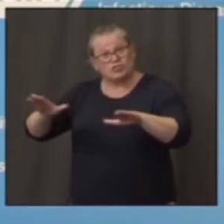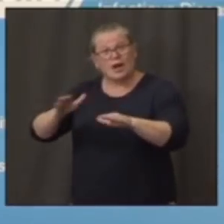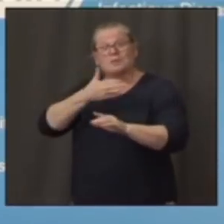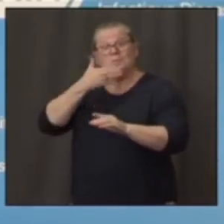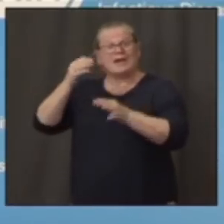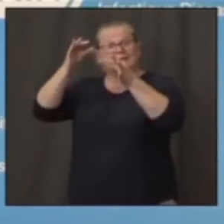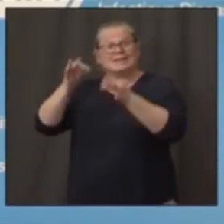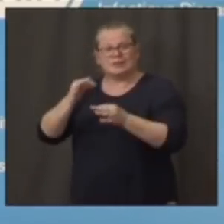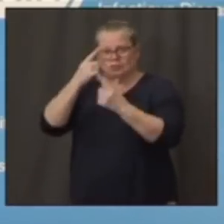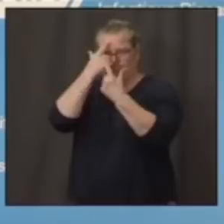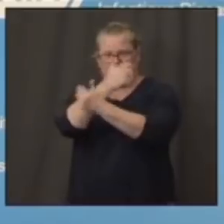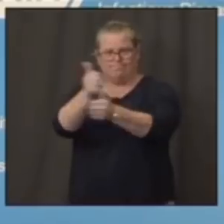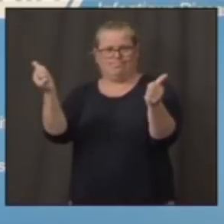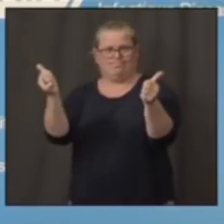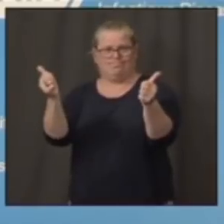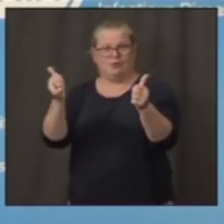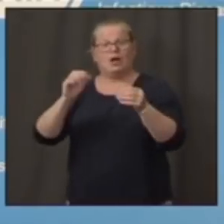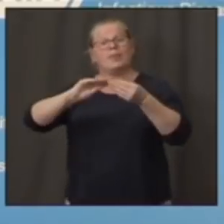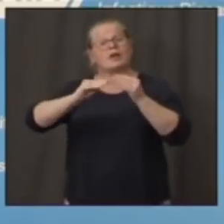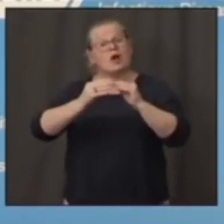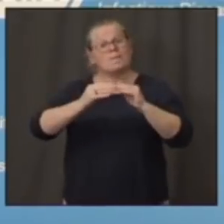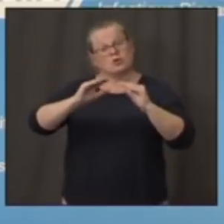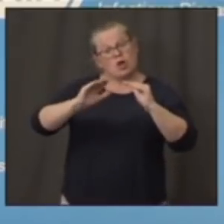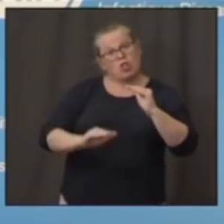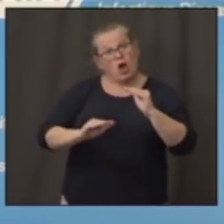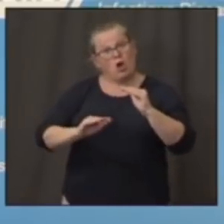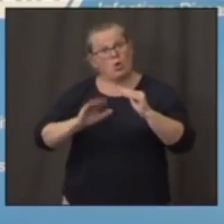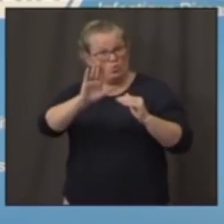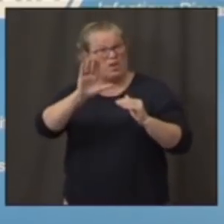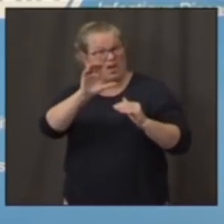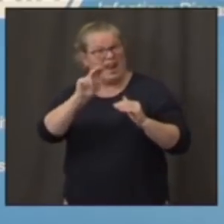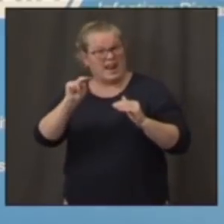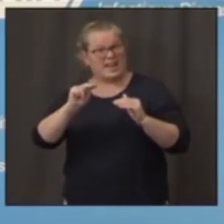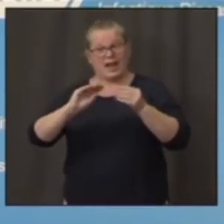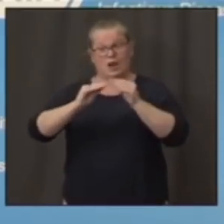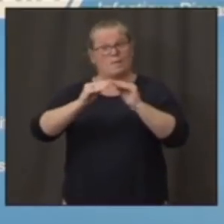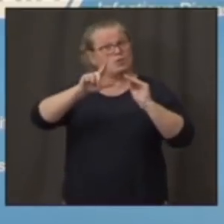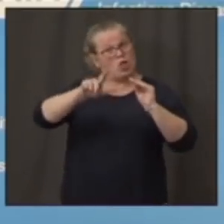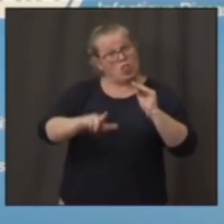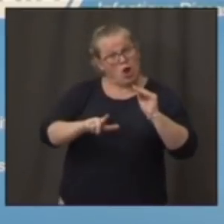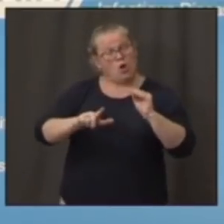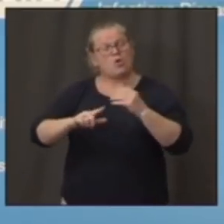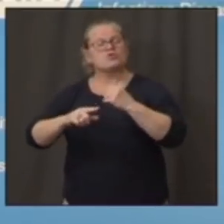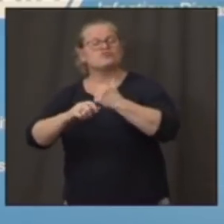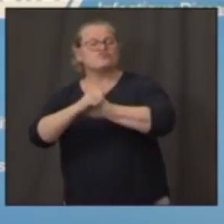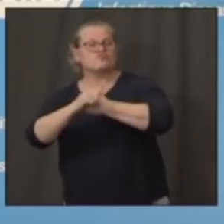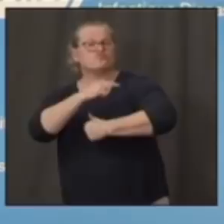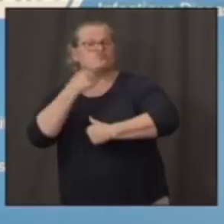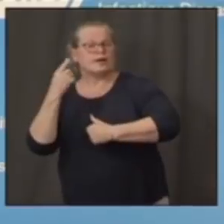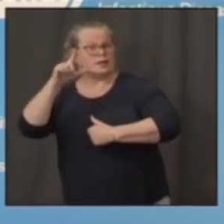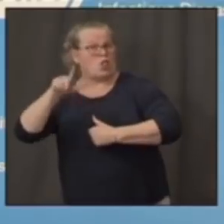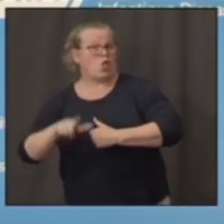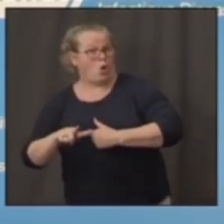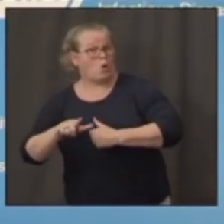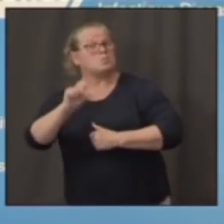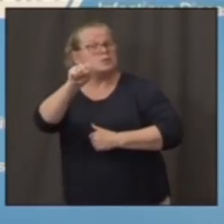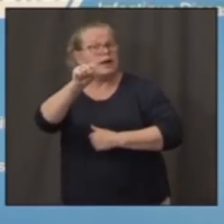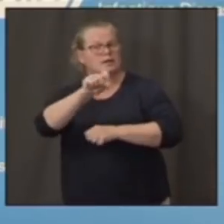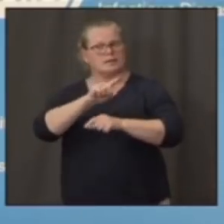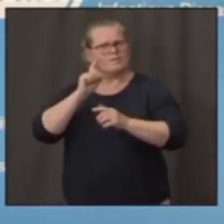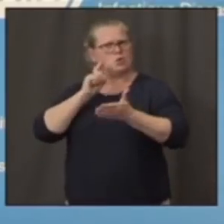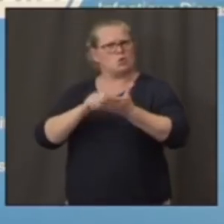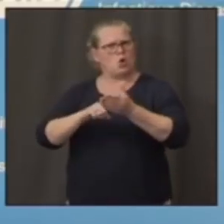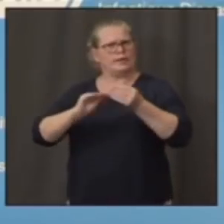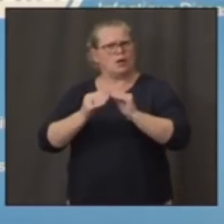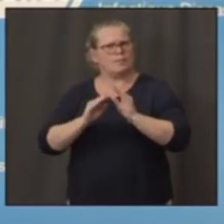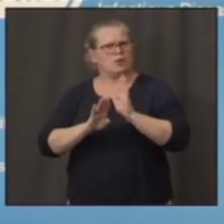low at the level you're seeing now, the risk is low. But if you do start to see infections, you may need to pull back.